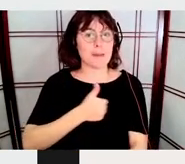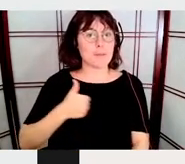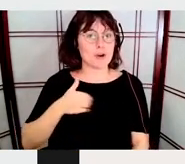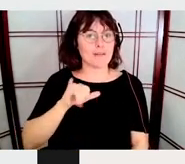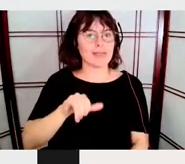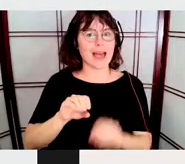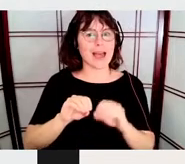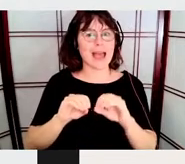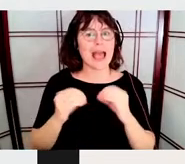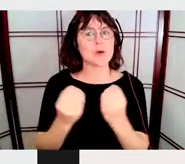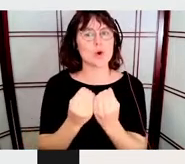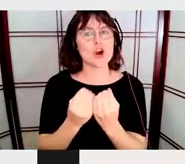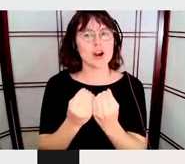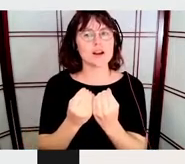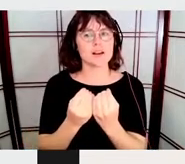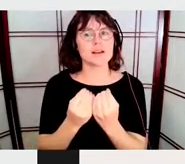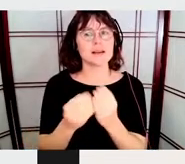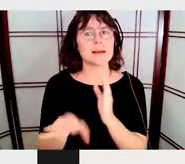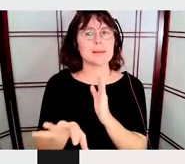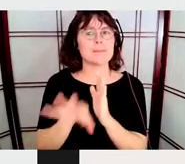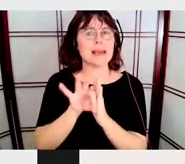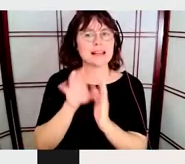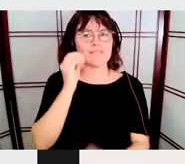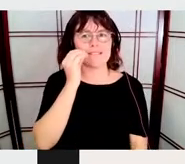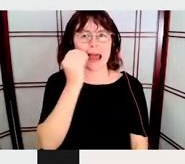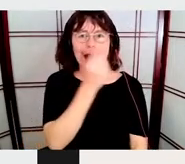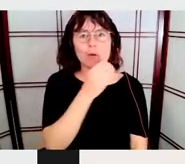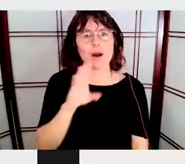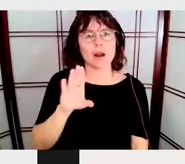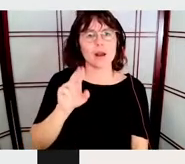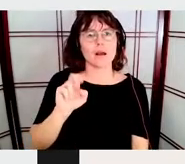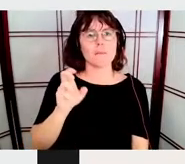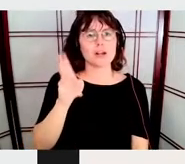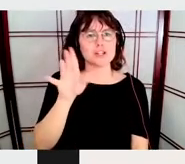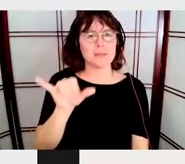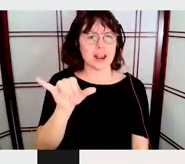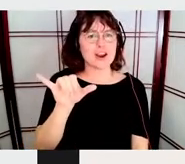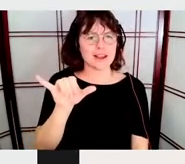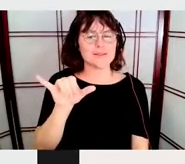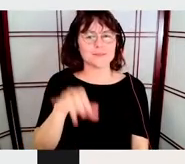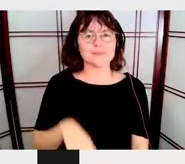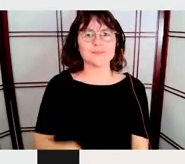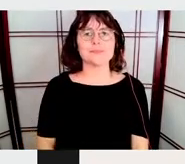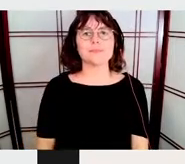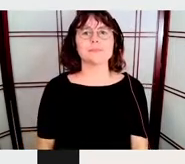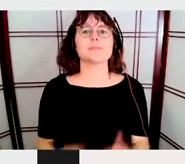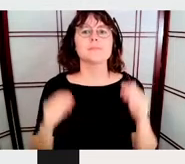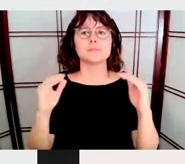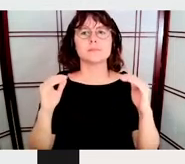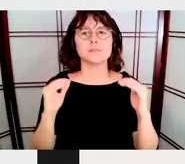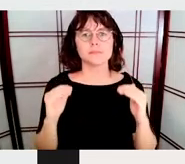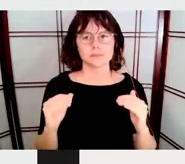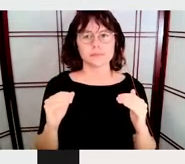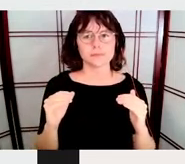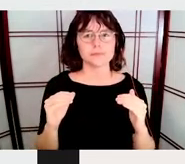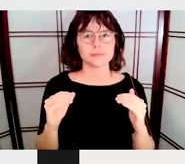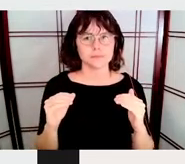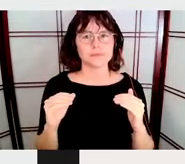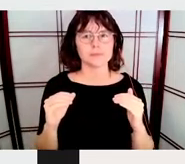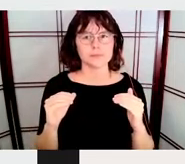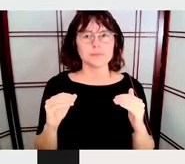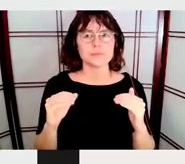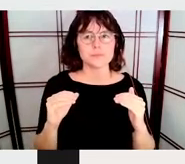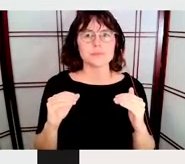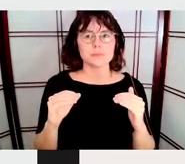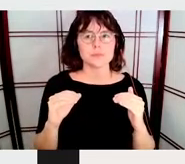to avoid the inconvenience of which country appears first, the colors of the national symbols were exchanged.